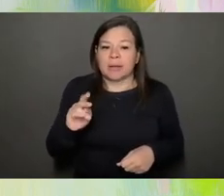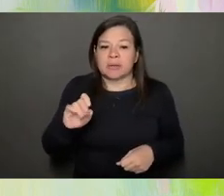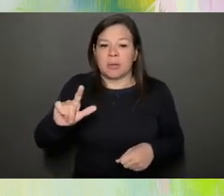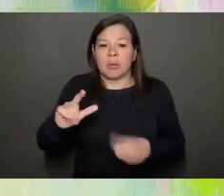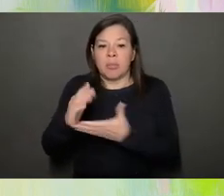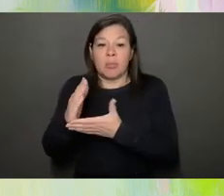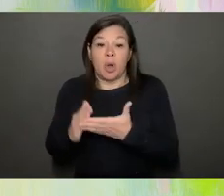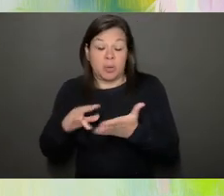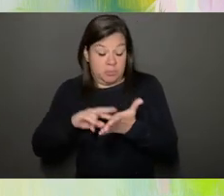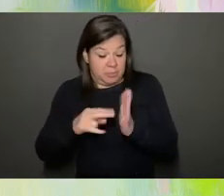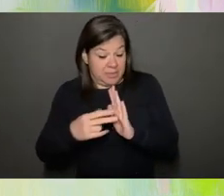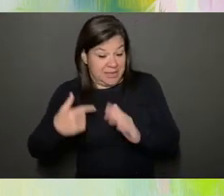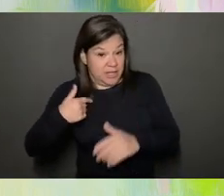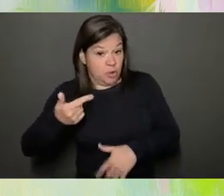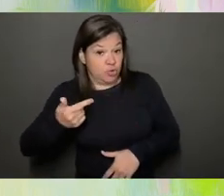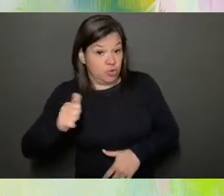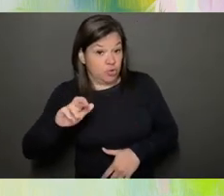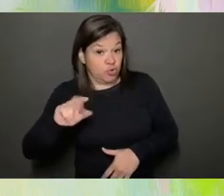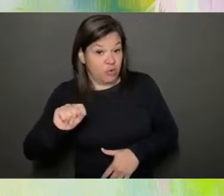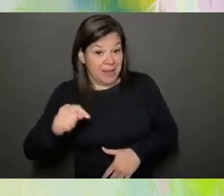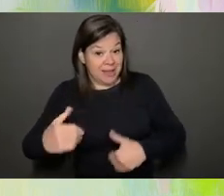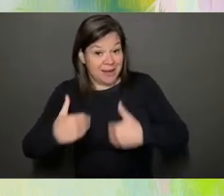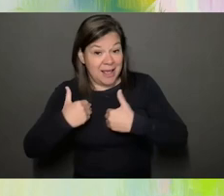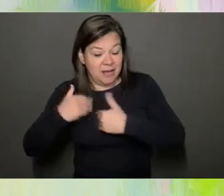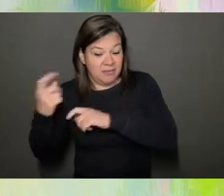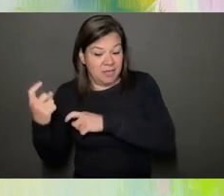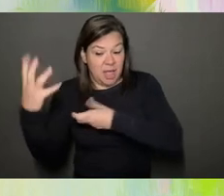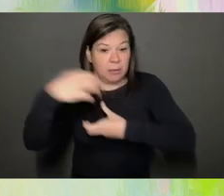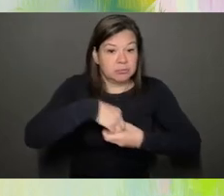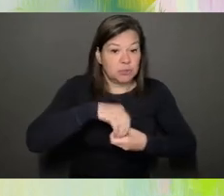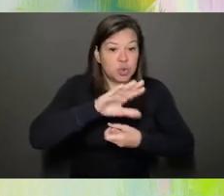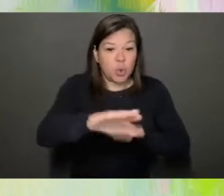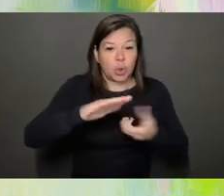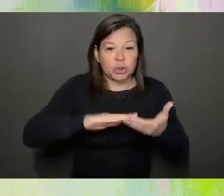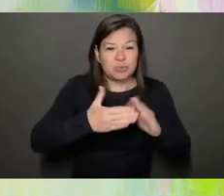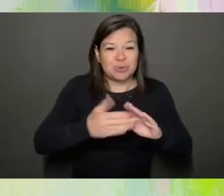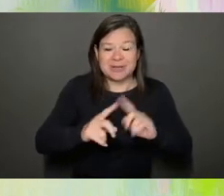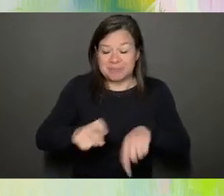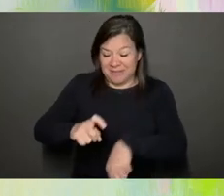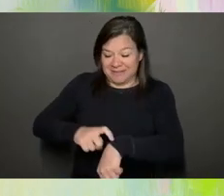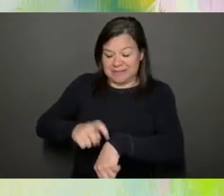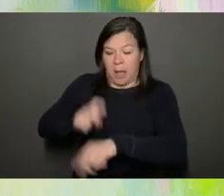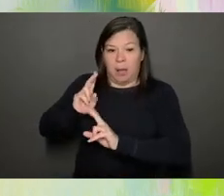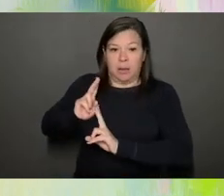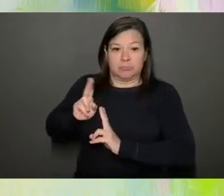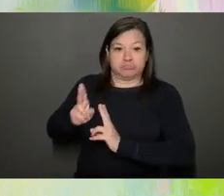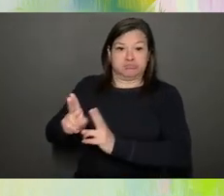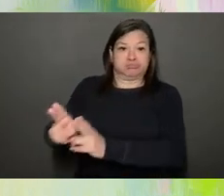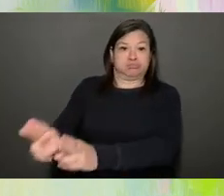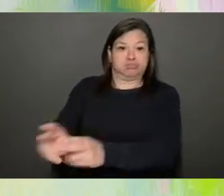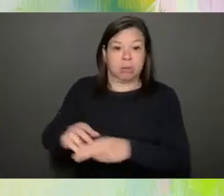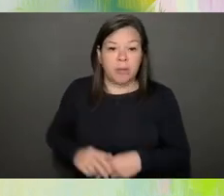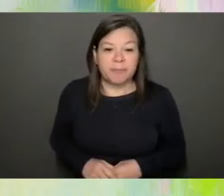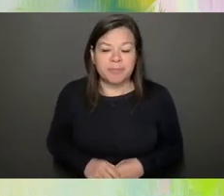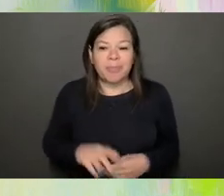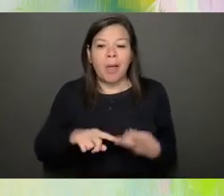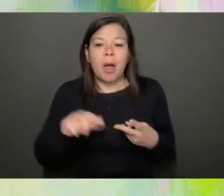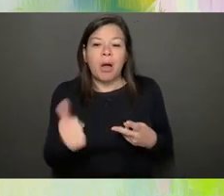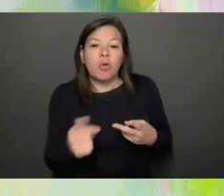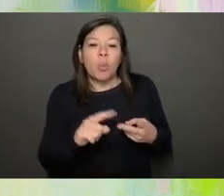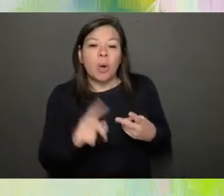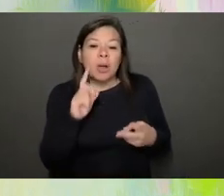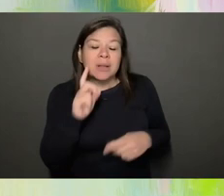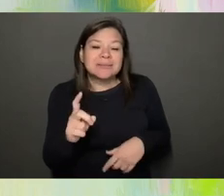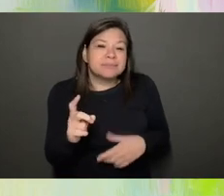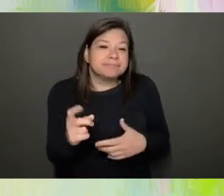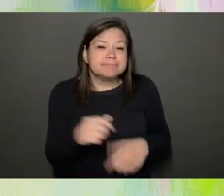your community, but the timeline is like, you know, too rushed. And then there's another one about the time of people